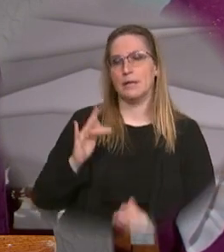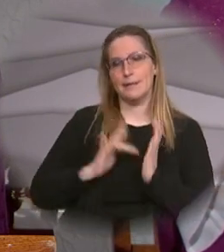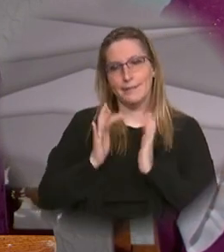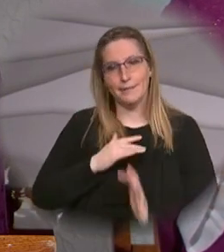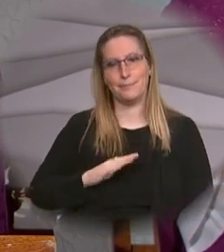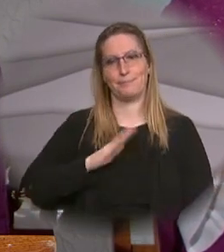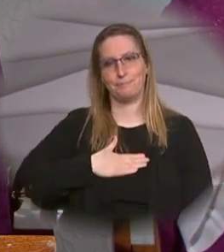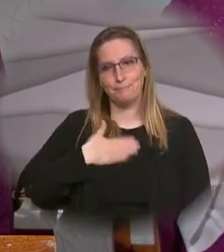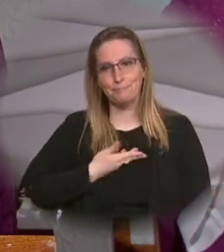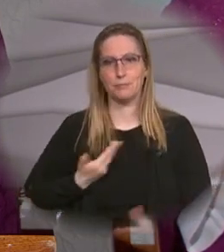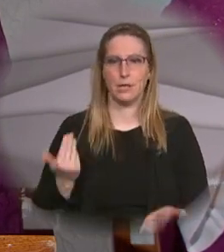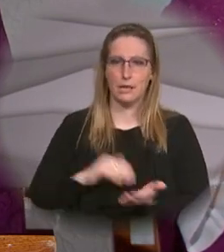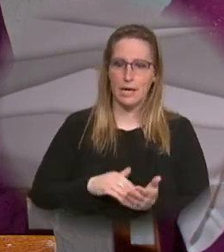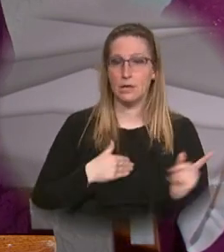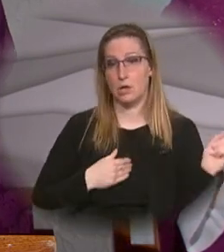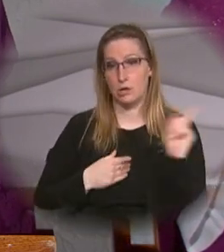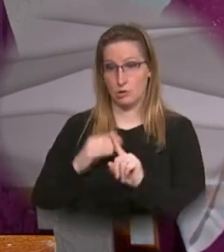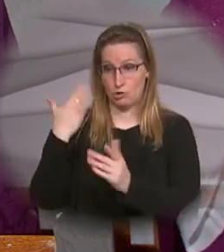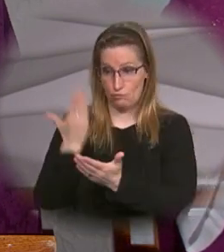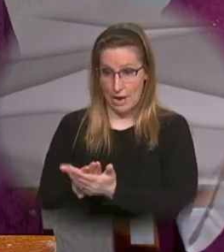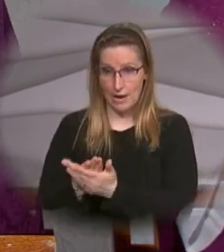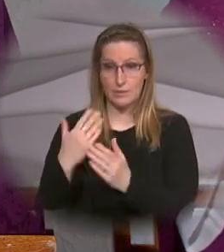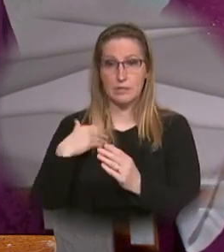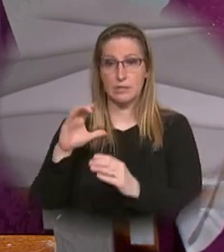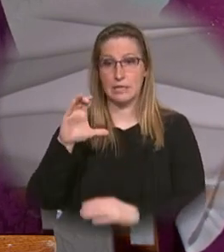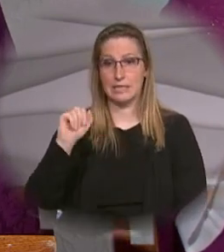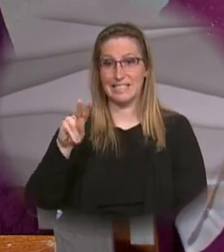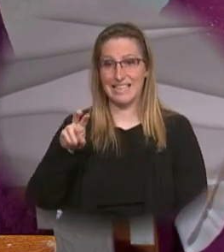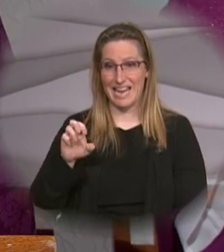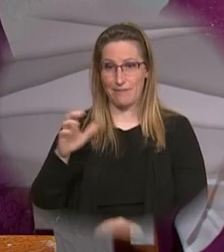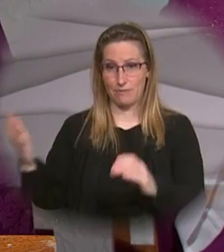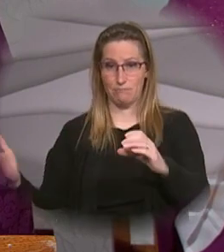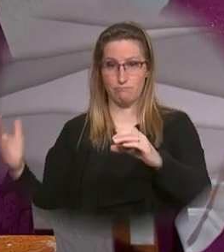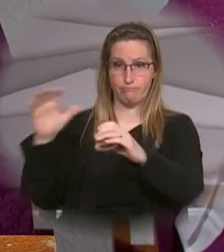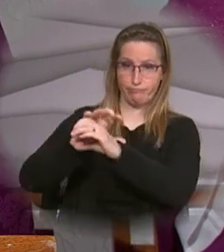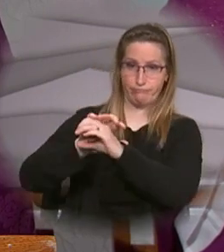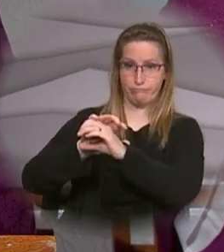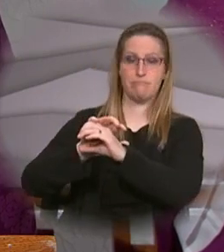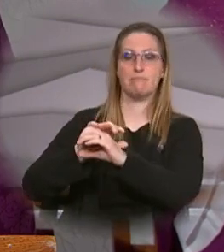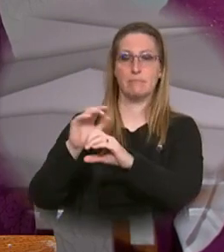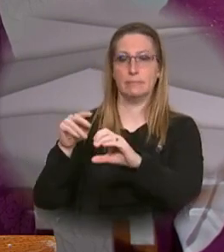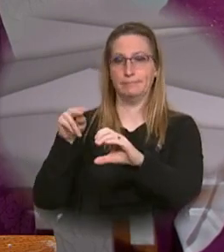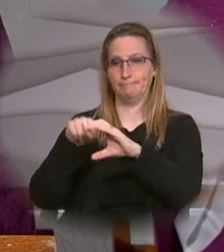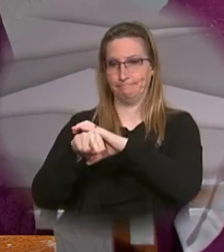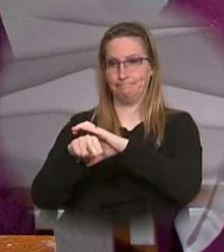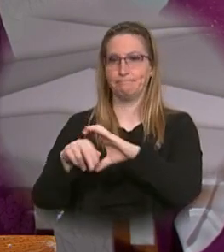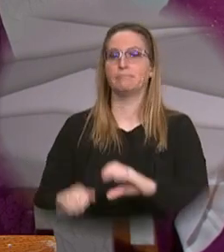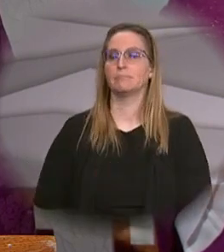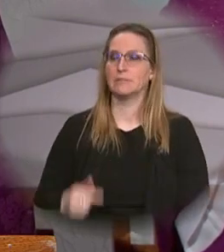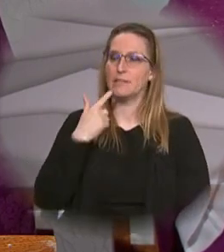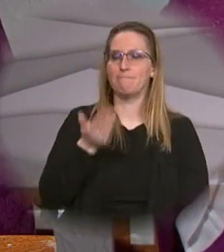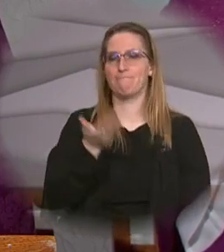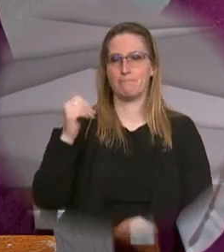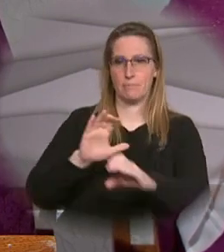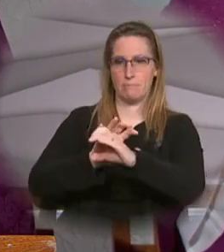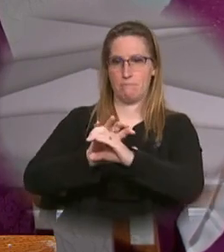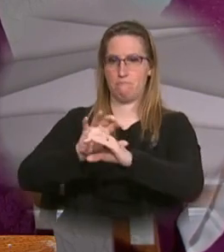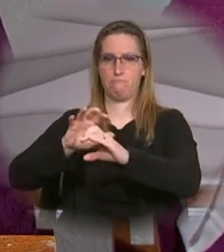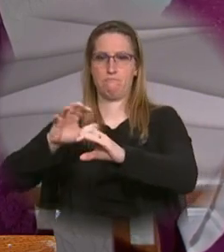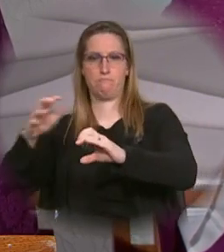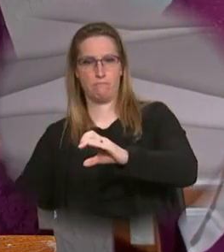came to the tomb it was a cave and a stone lay across it Jesus said take away the stone